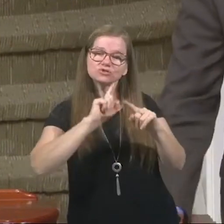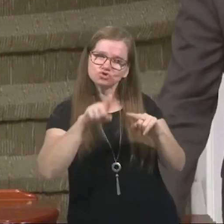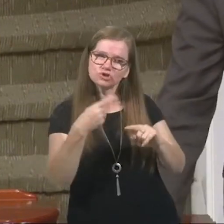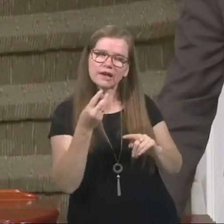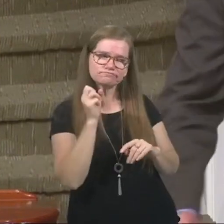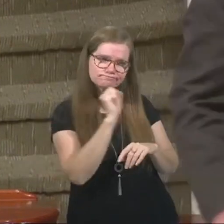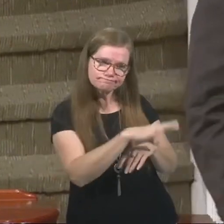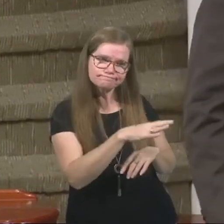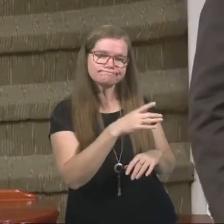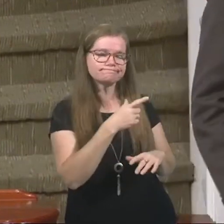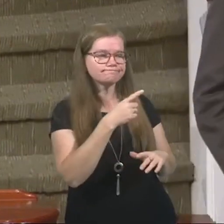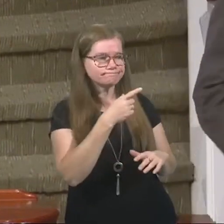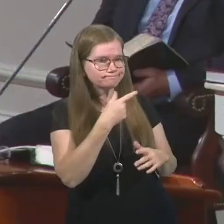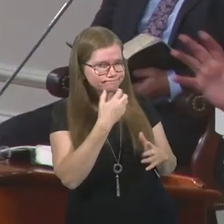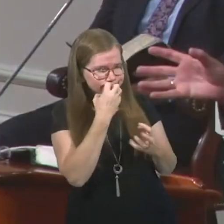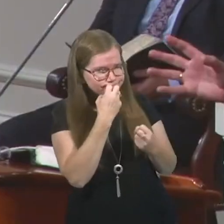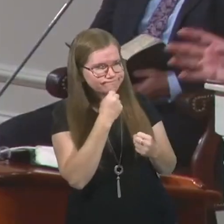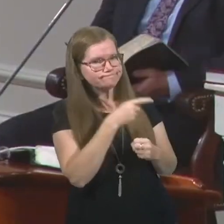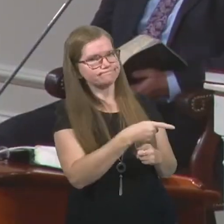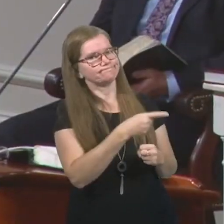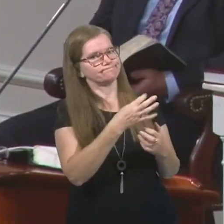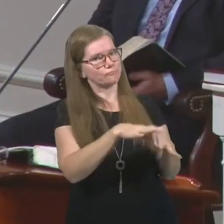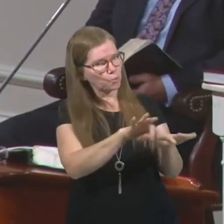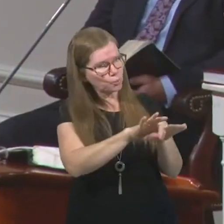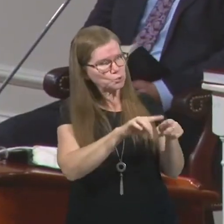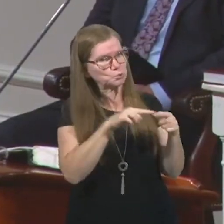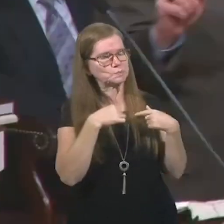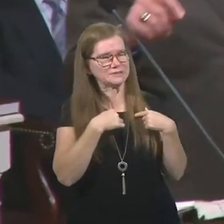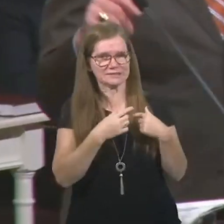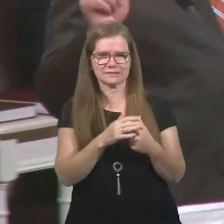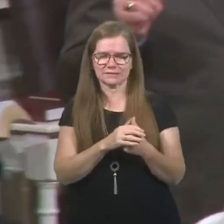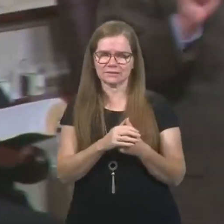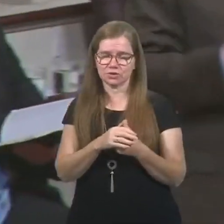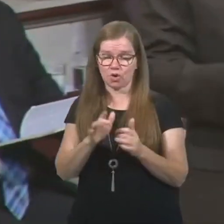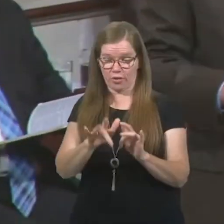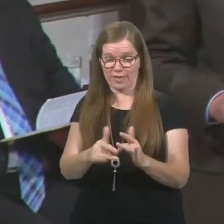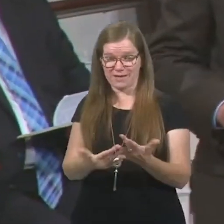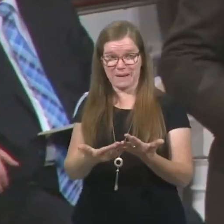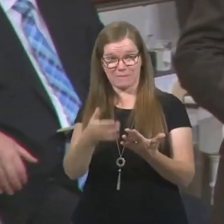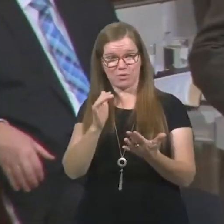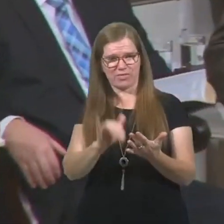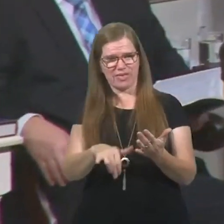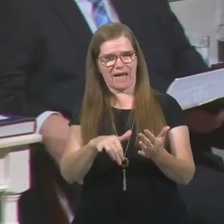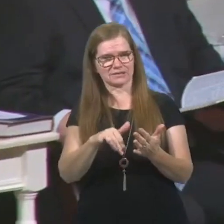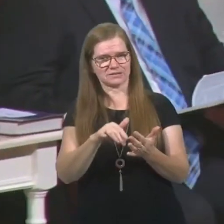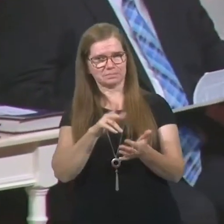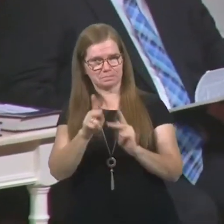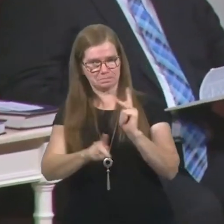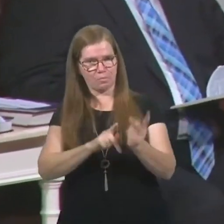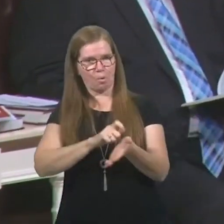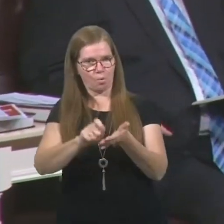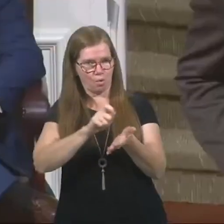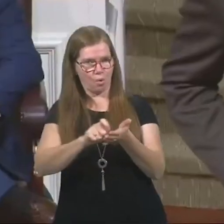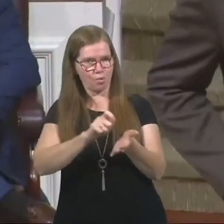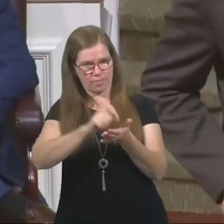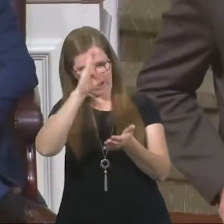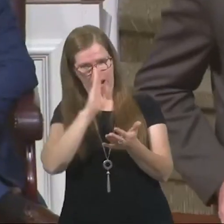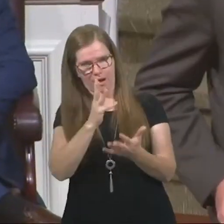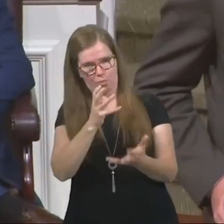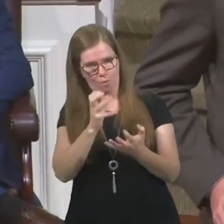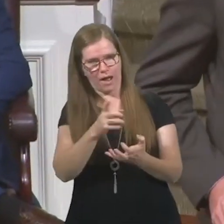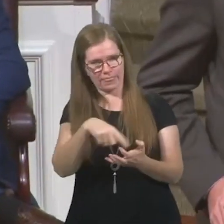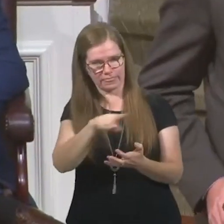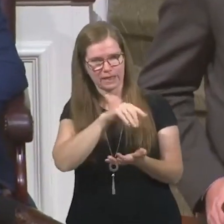thinking about them. They're important to you. Much of our Bible are letters that people wrote that God included to put into the Holy Scriptures. And Peter